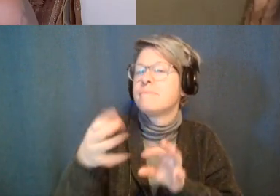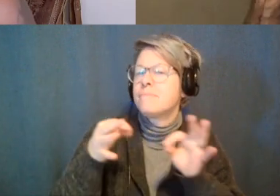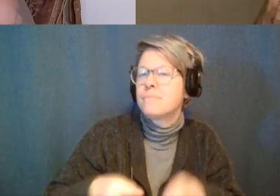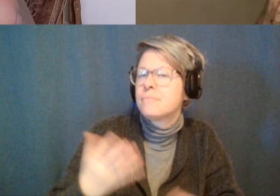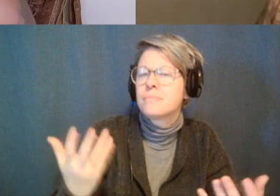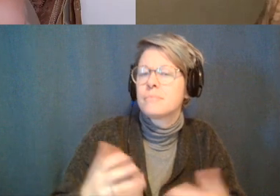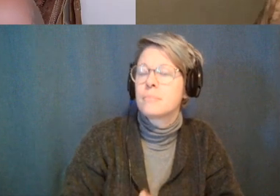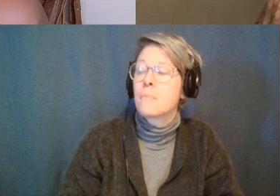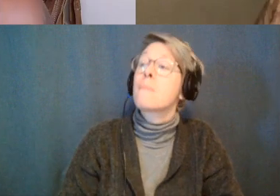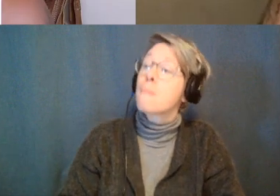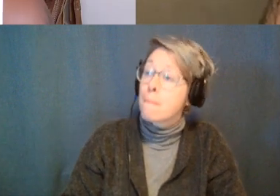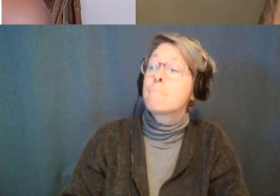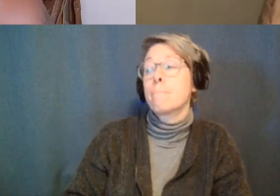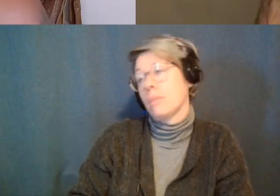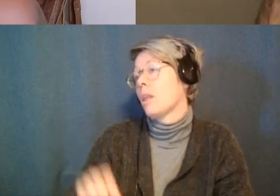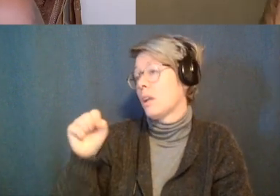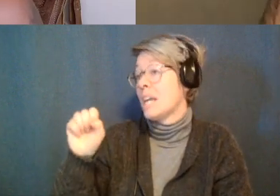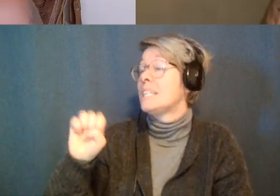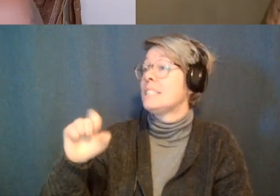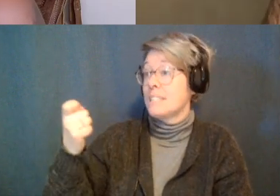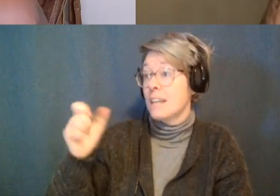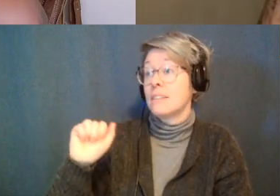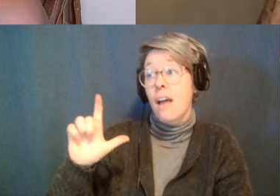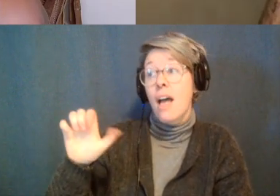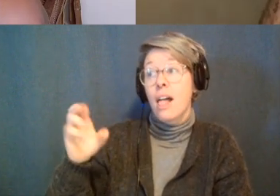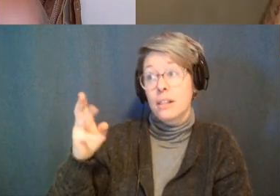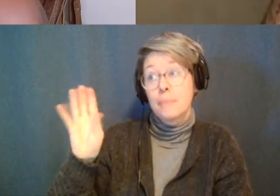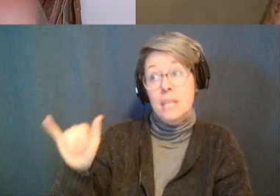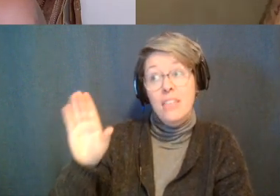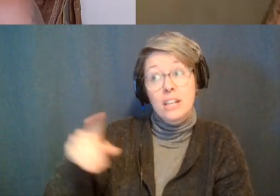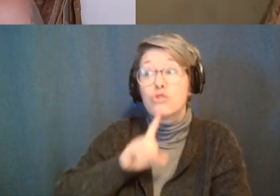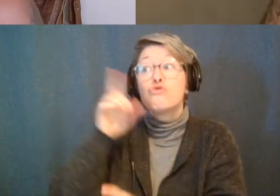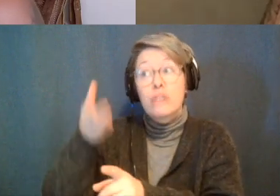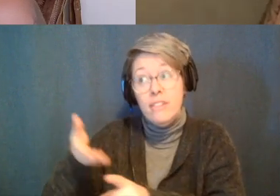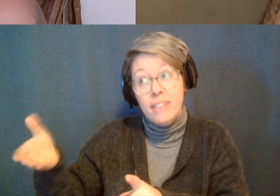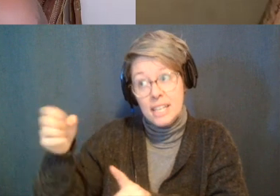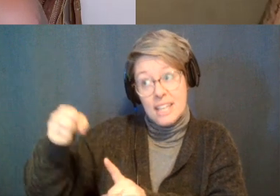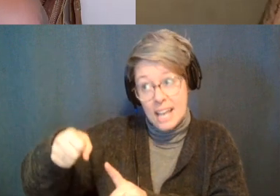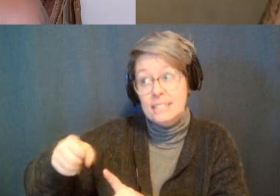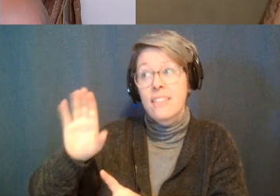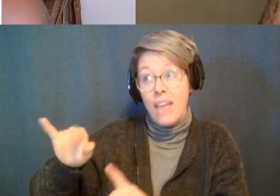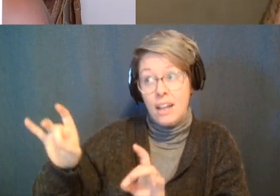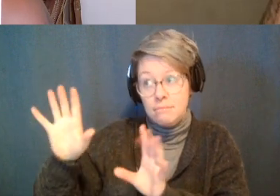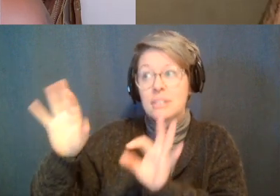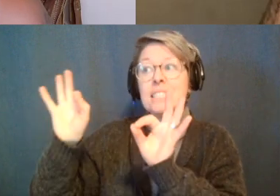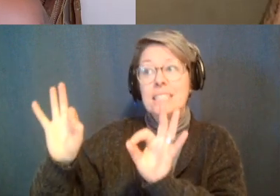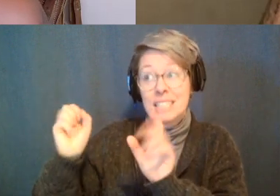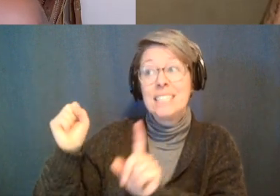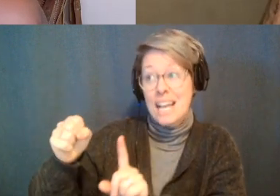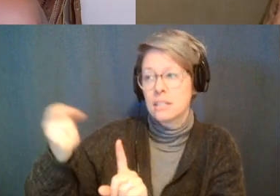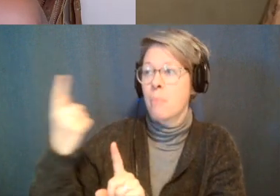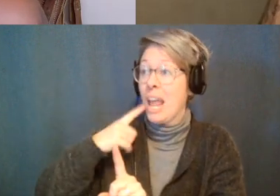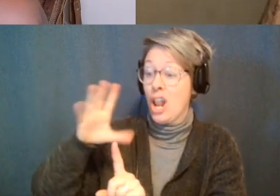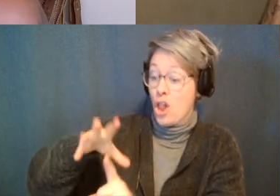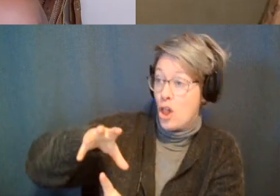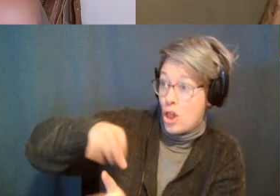yeah so sex sex alchemy is a real thing like sex magic is a real thing but for people to be taught those things it's it's very